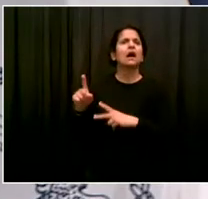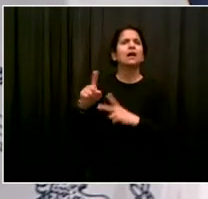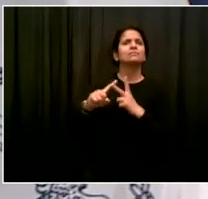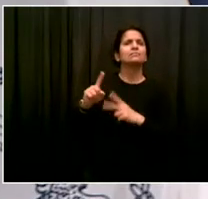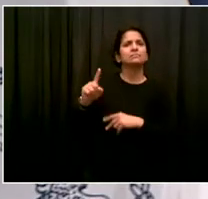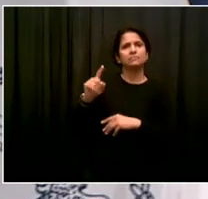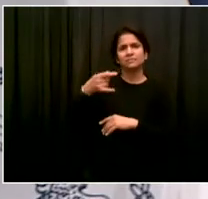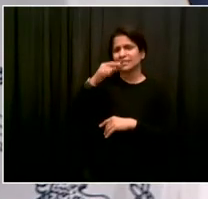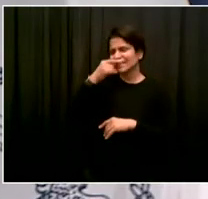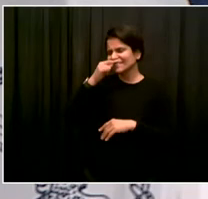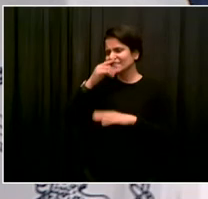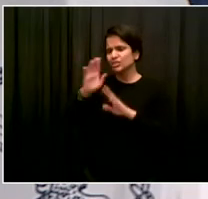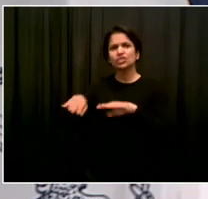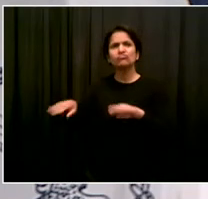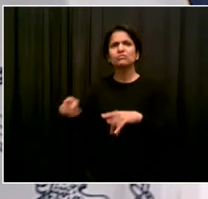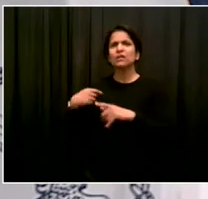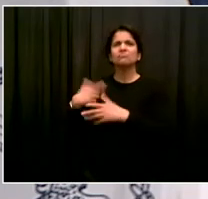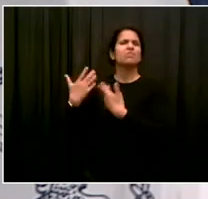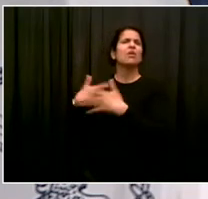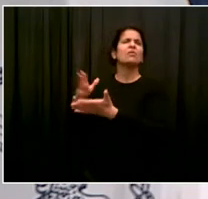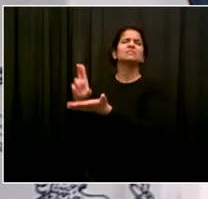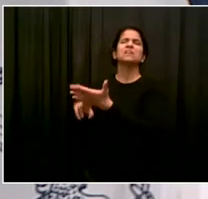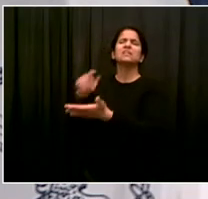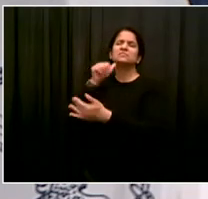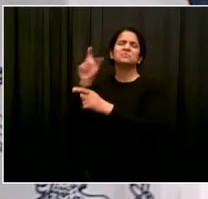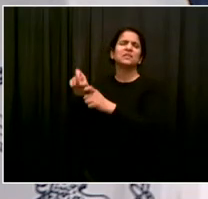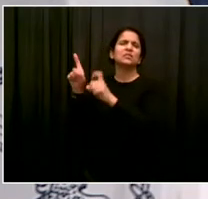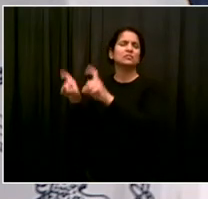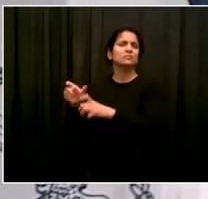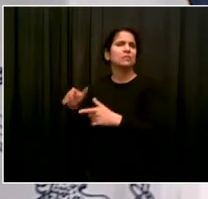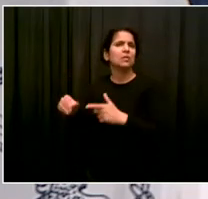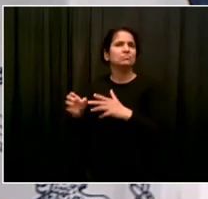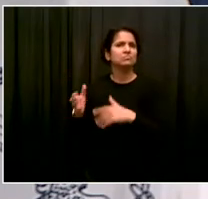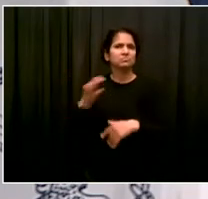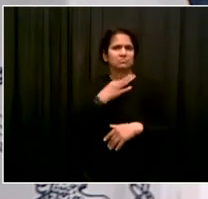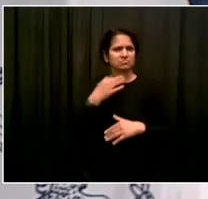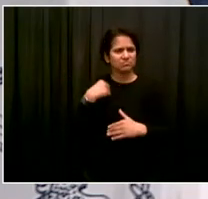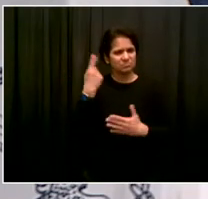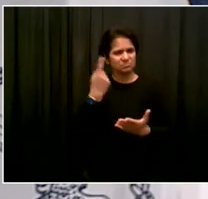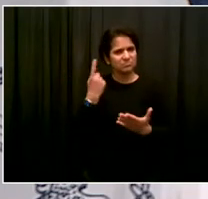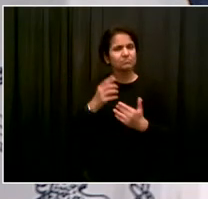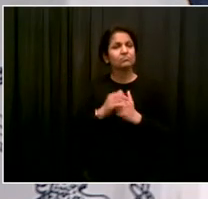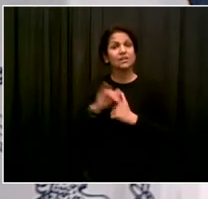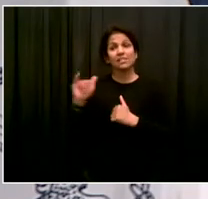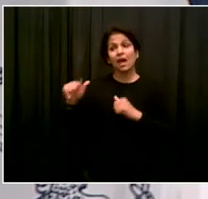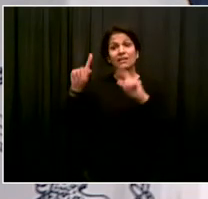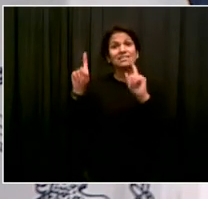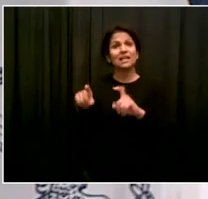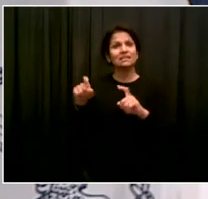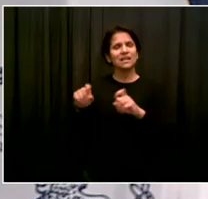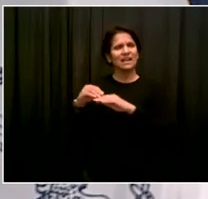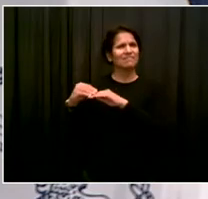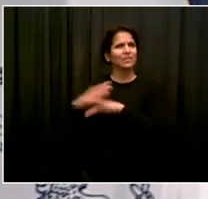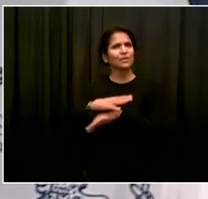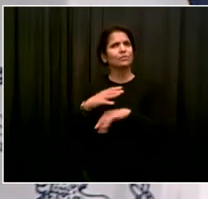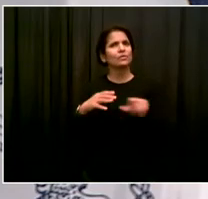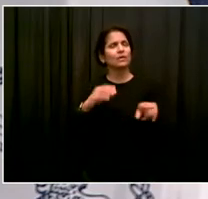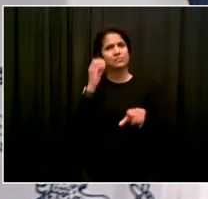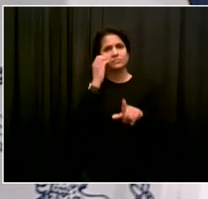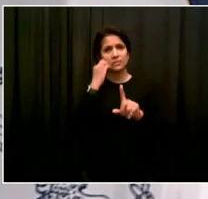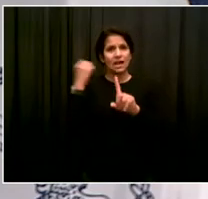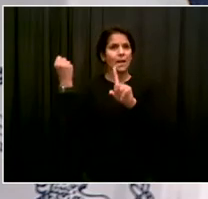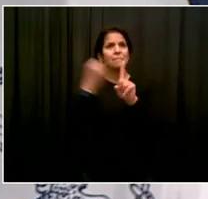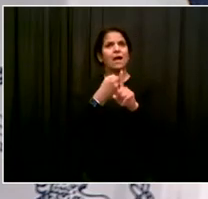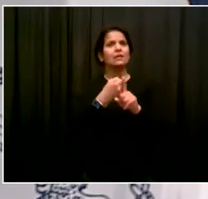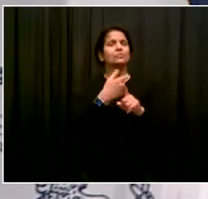So I was just wondering how that impacts to what extent the tests will be used for admissions or anything else in the coming year. Do you